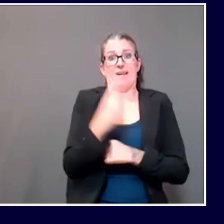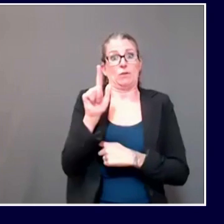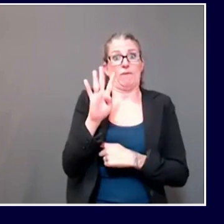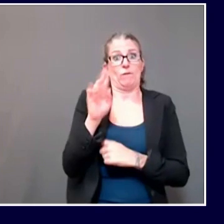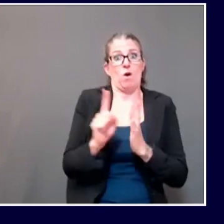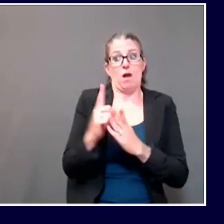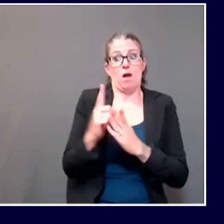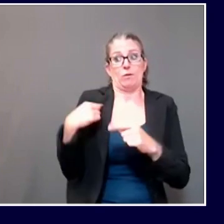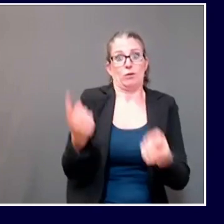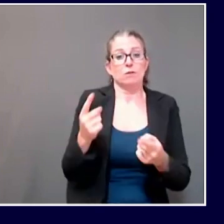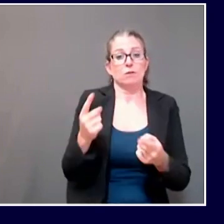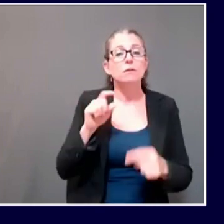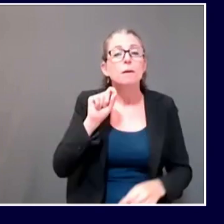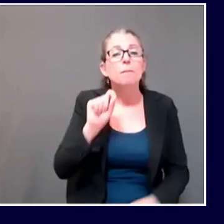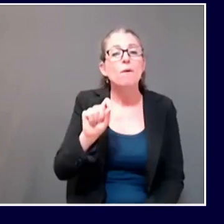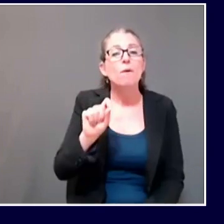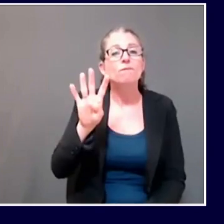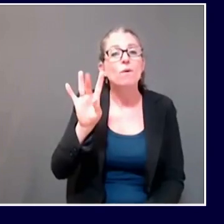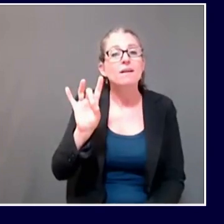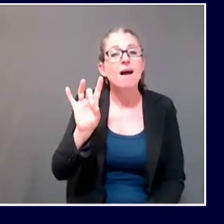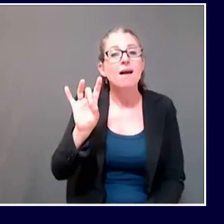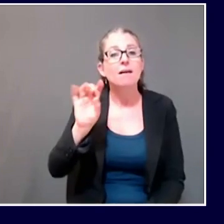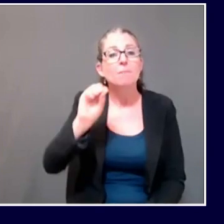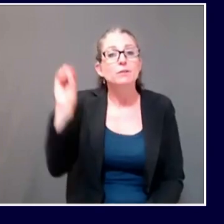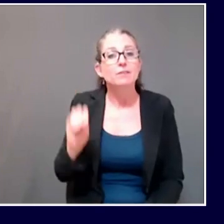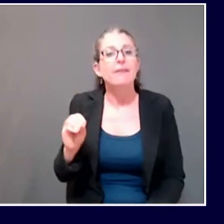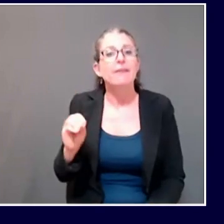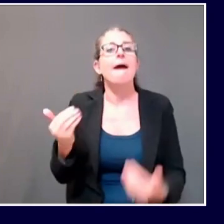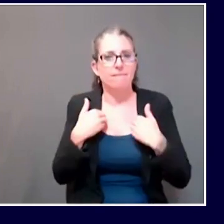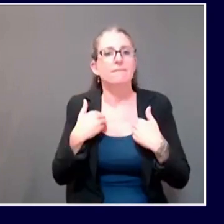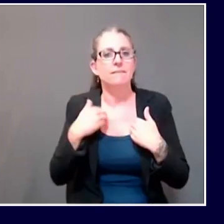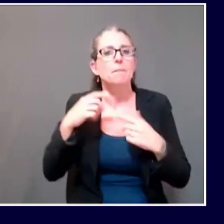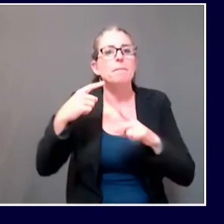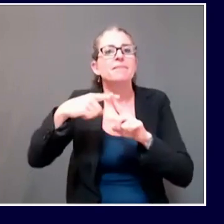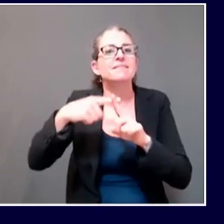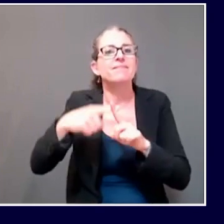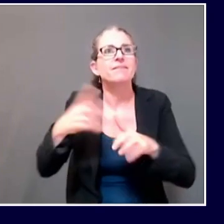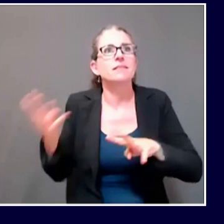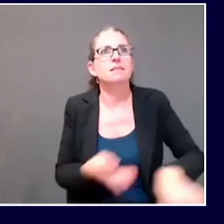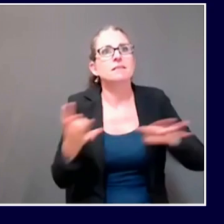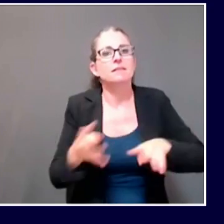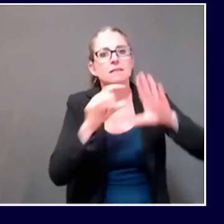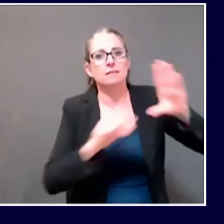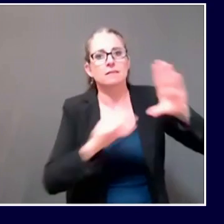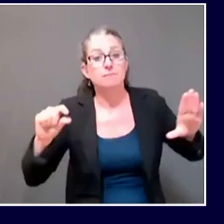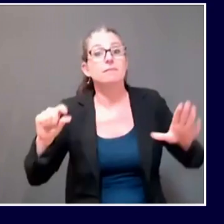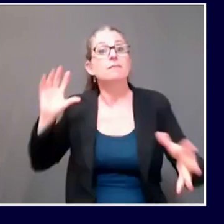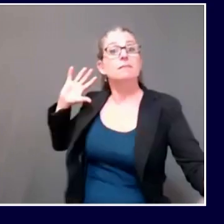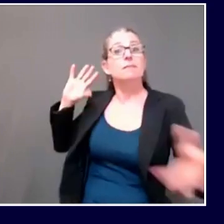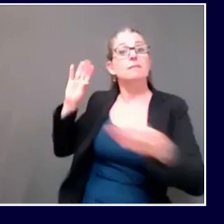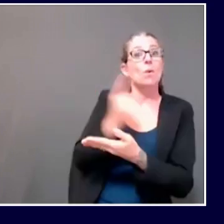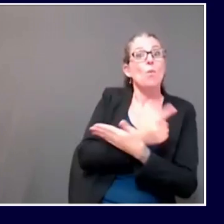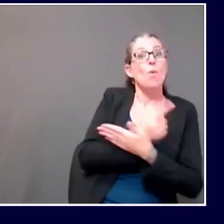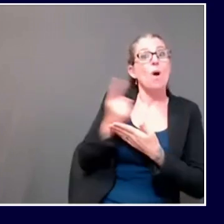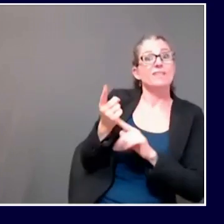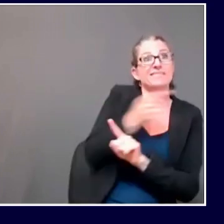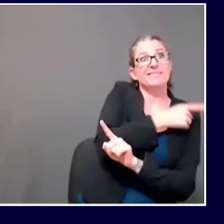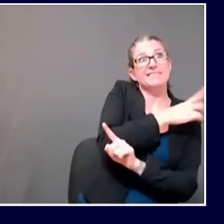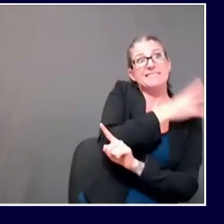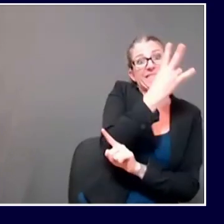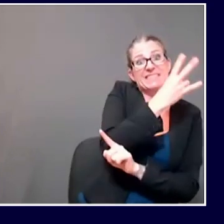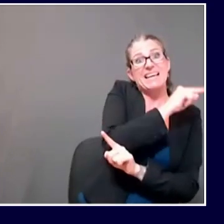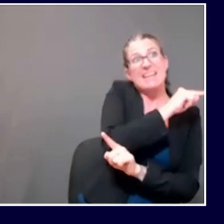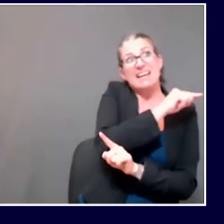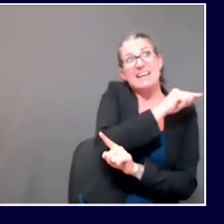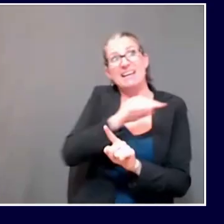positivity rate to now 0.78%. Again, for national context around that number, the